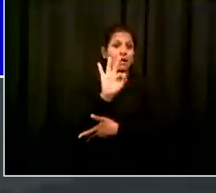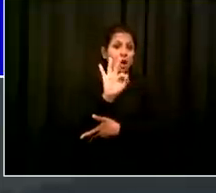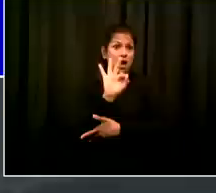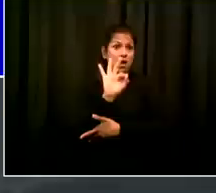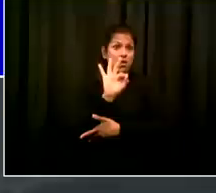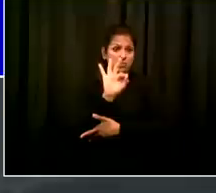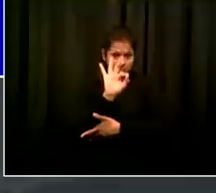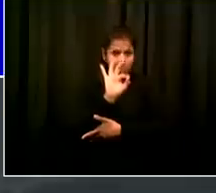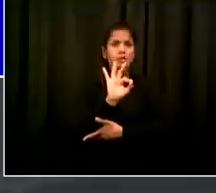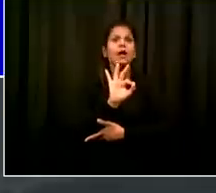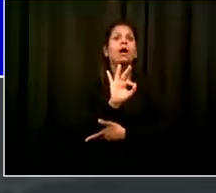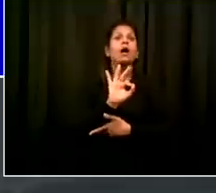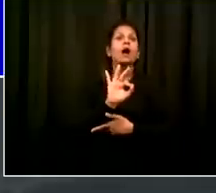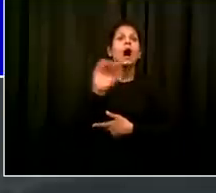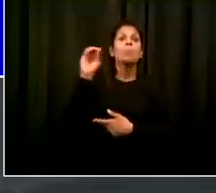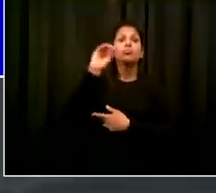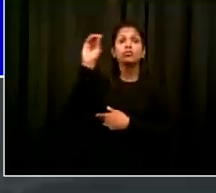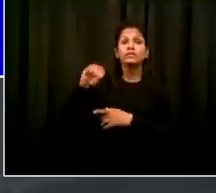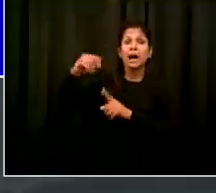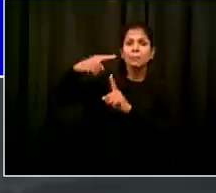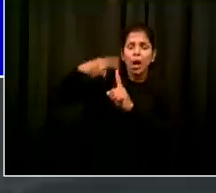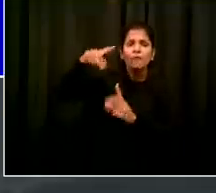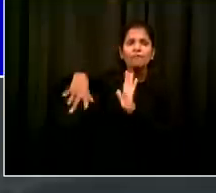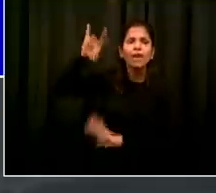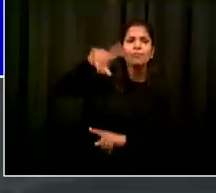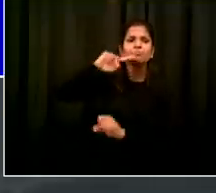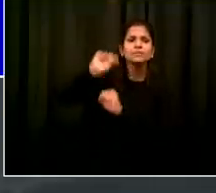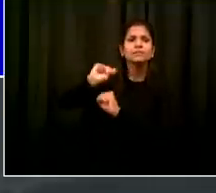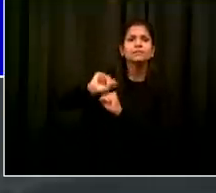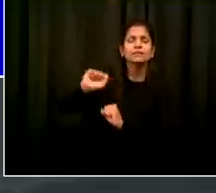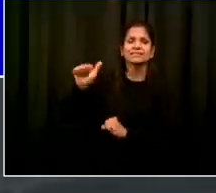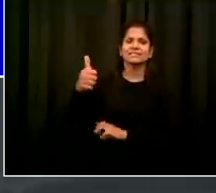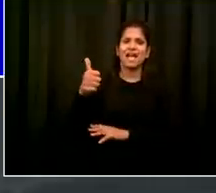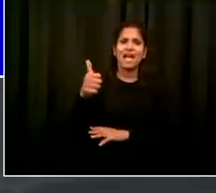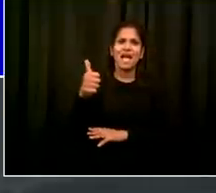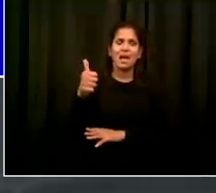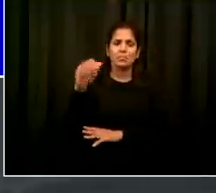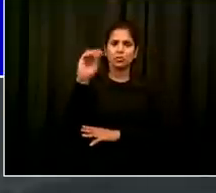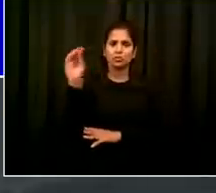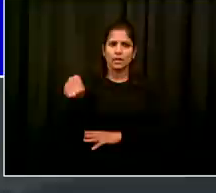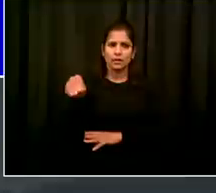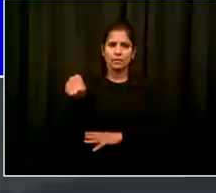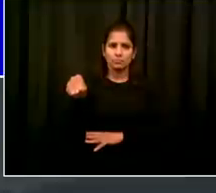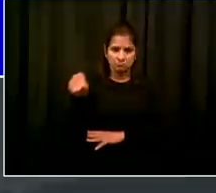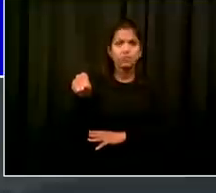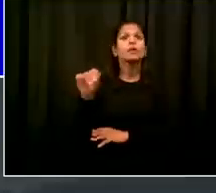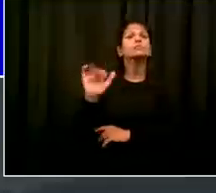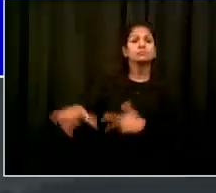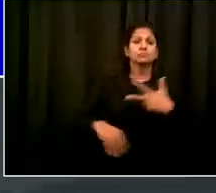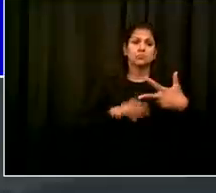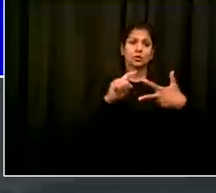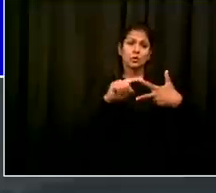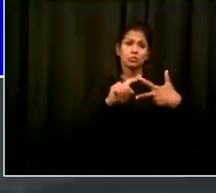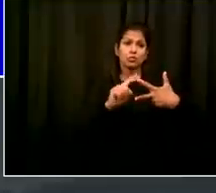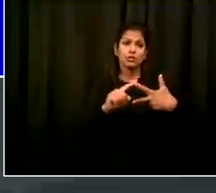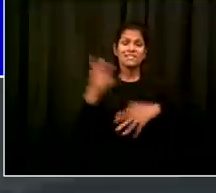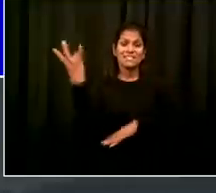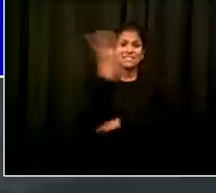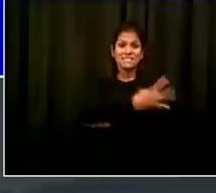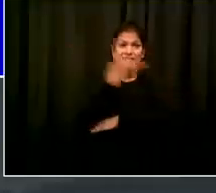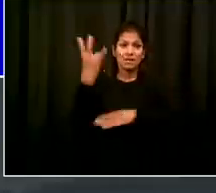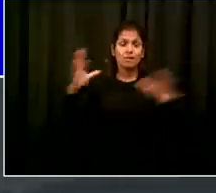positive for COVID-19 is 10 percent number two the new reported cases on a seven day average the threshold